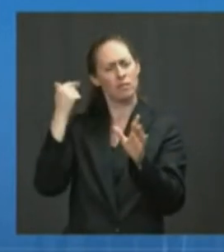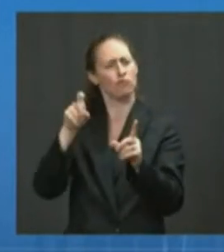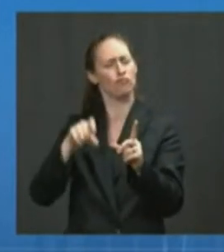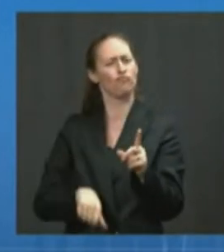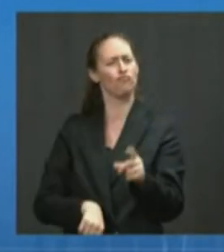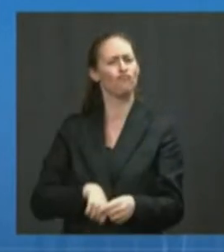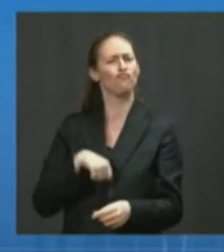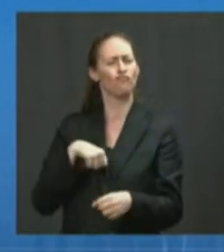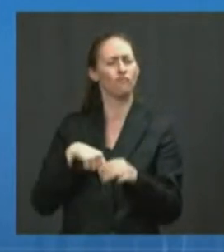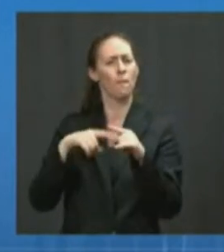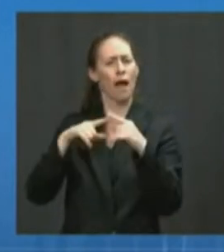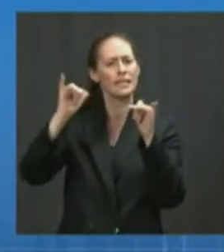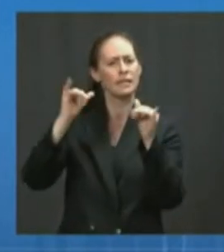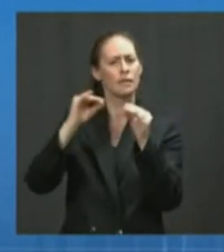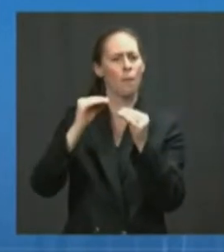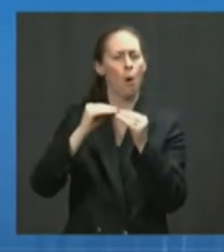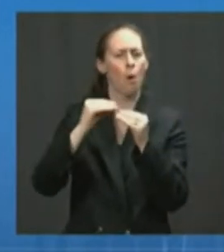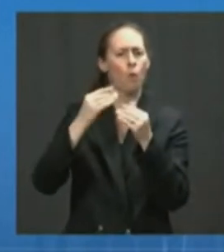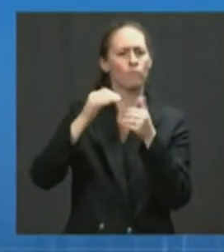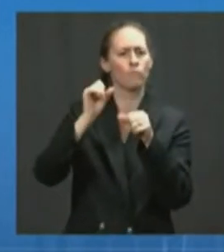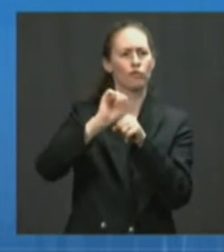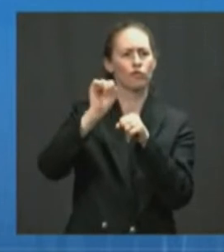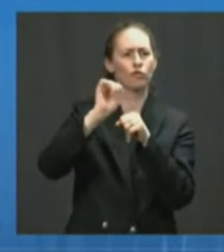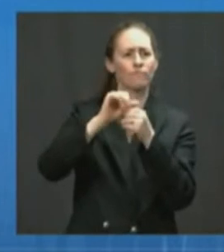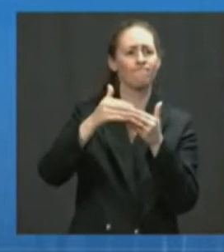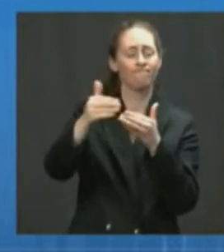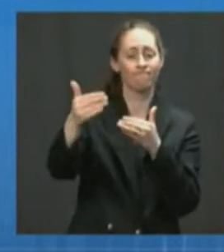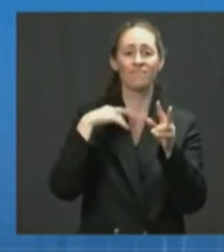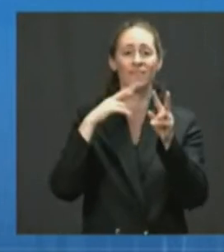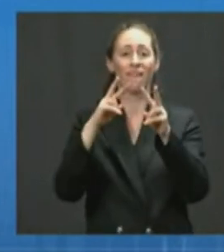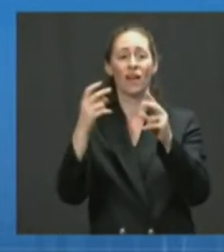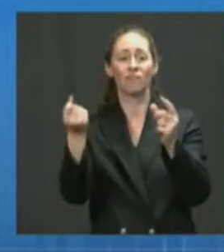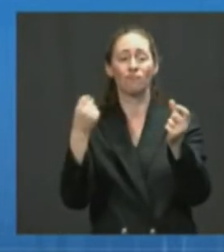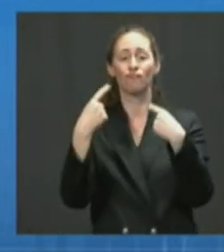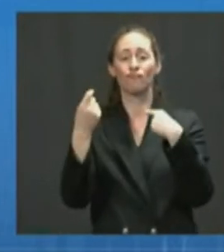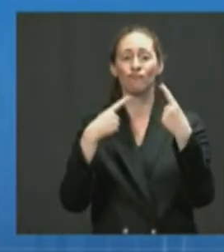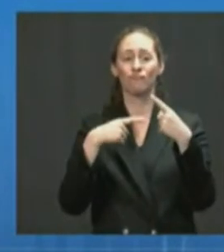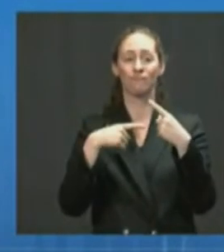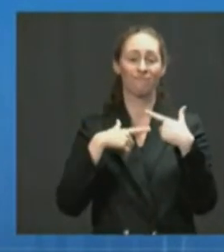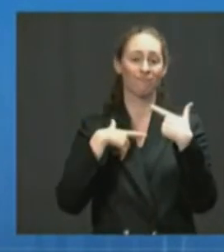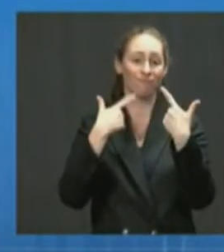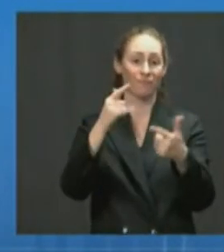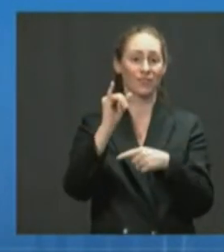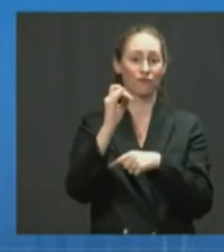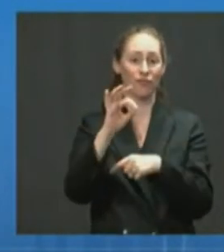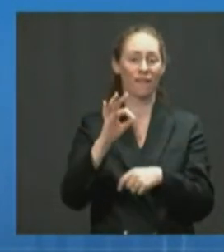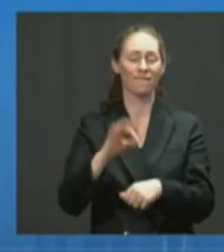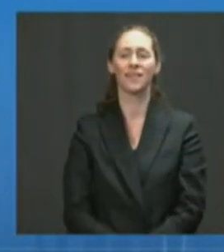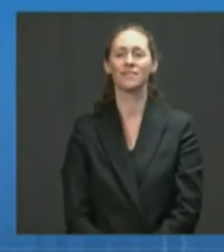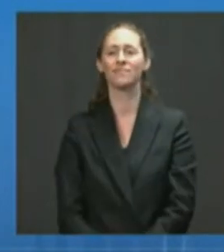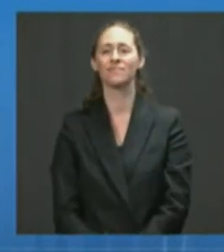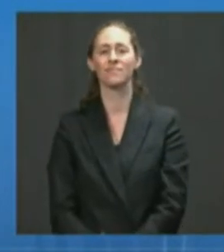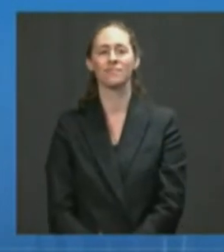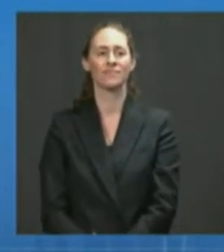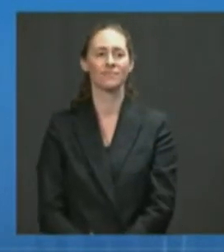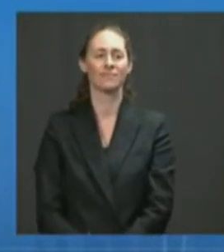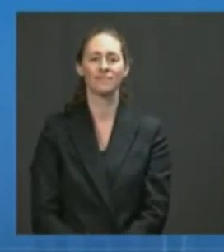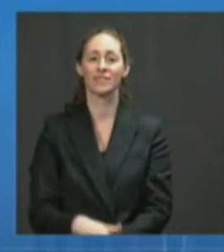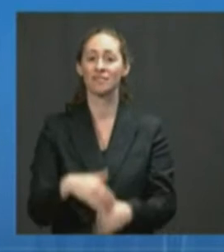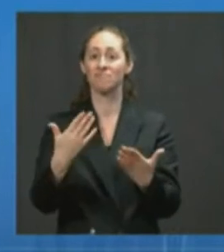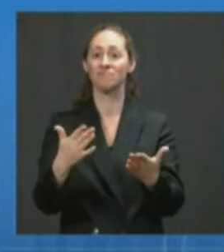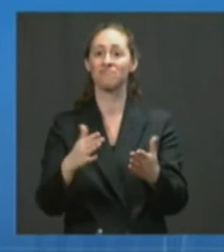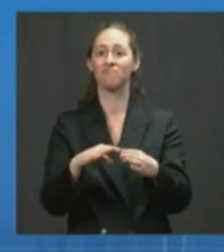this pandemic. I look forward to taking some of your questions, and I'll turn it back to you, Jeff. Thanks, doctor. And let's open it up for a few questions.